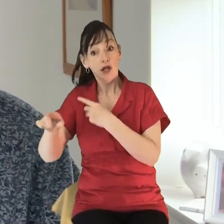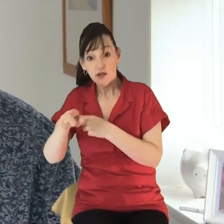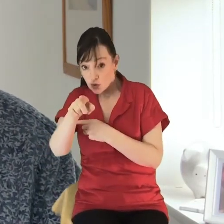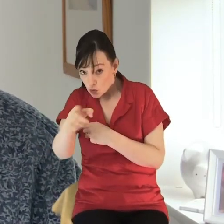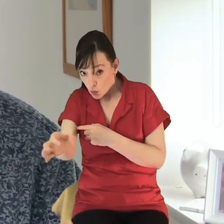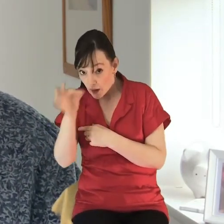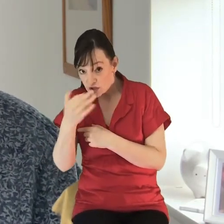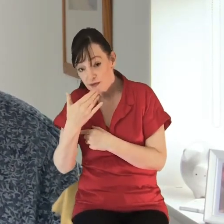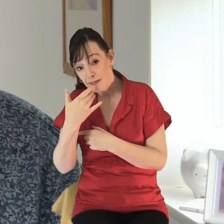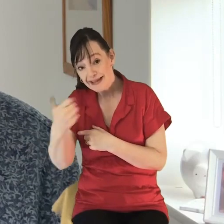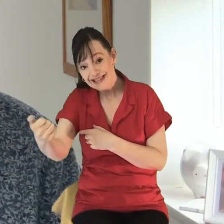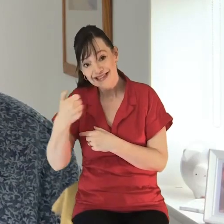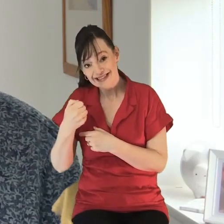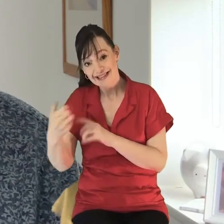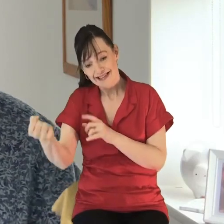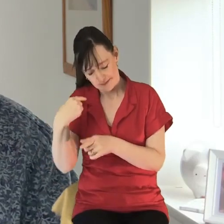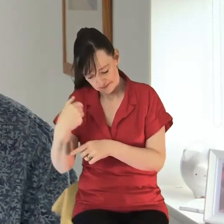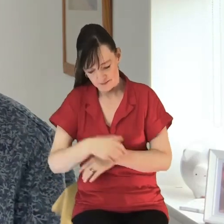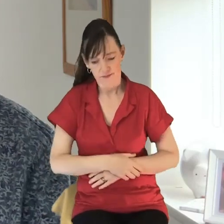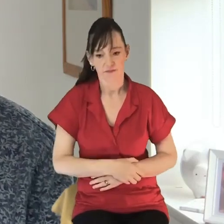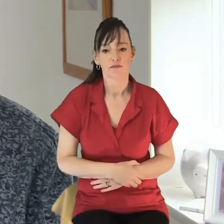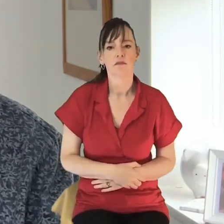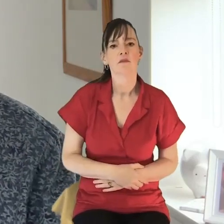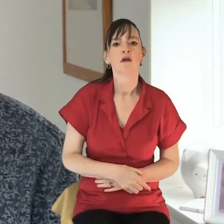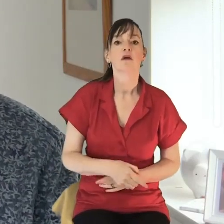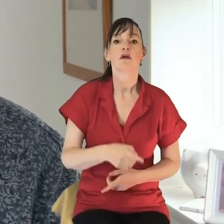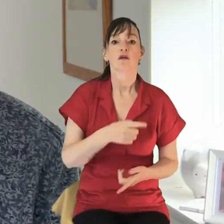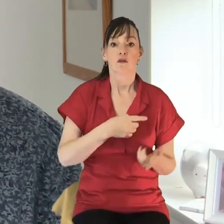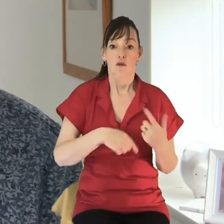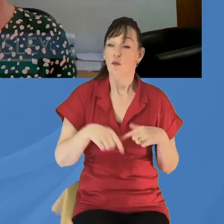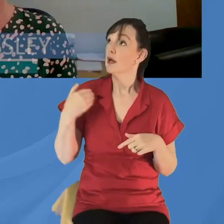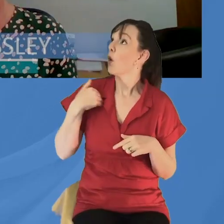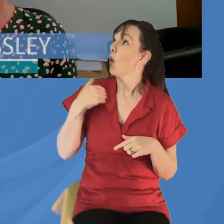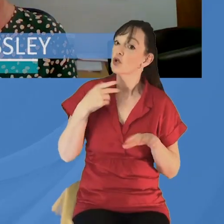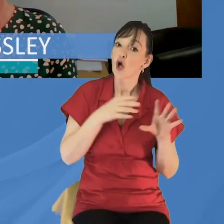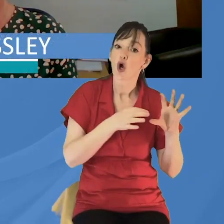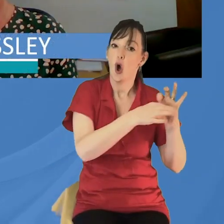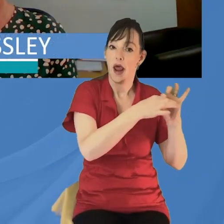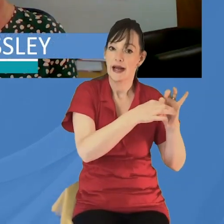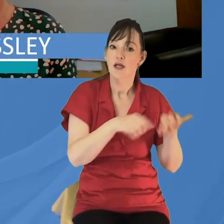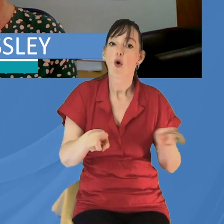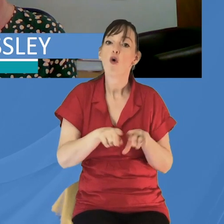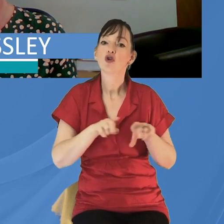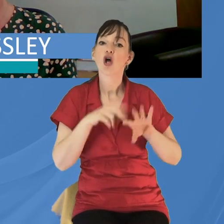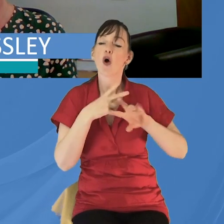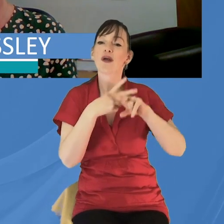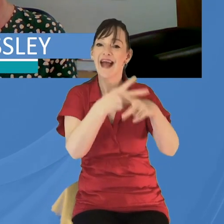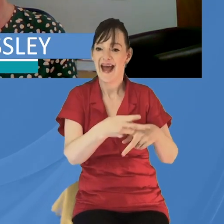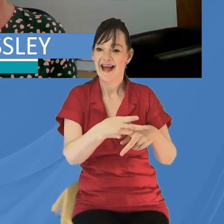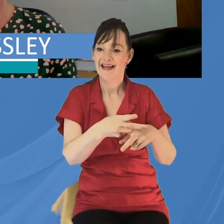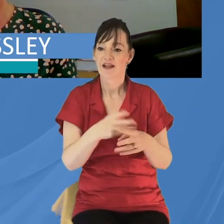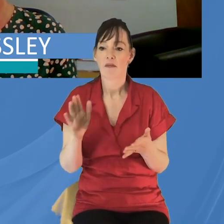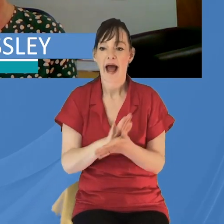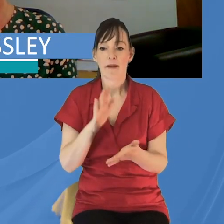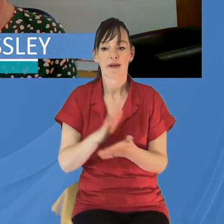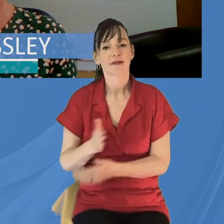if you have them. We're not just called to connect with people, of course, we're called to care for them as well. So I'm delighted that Sonia Crossley